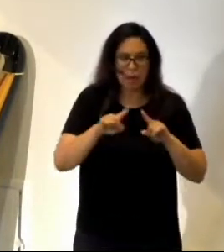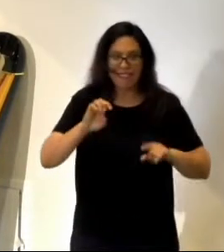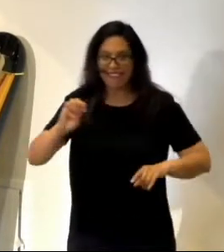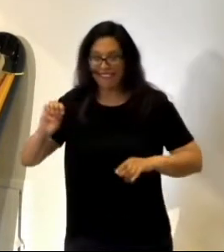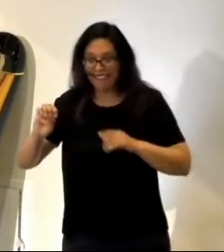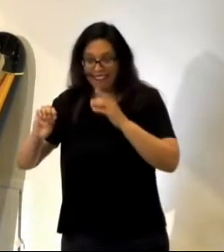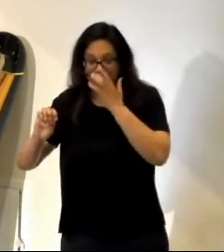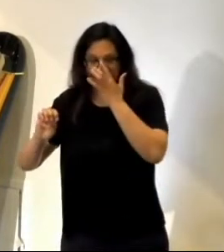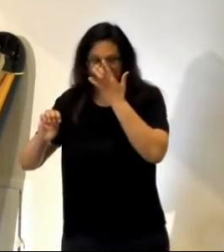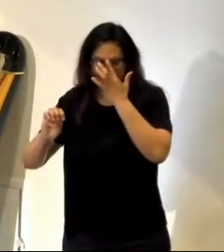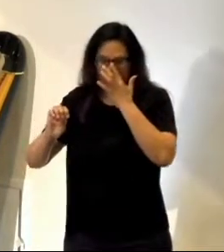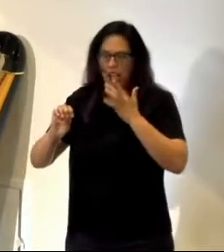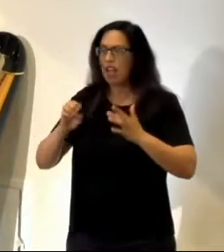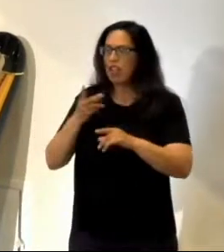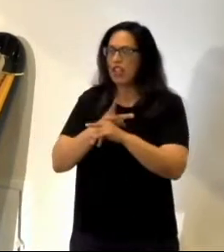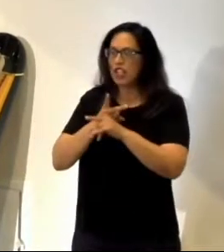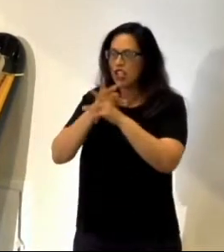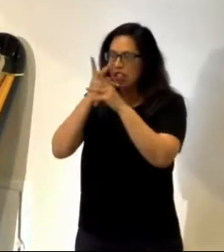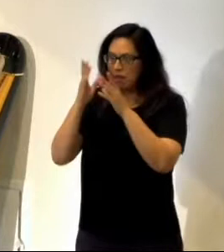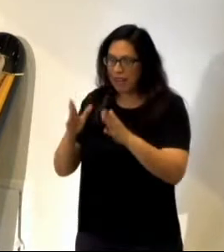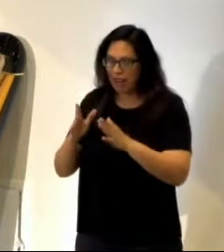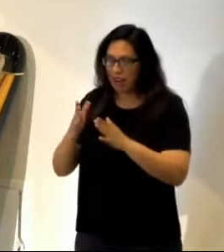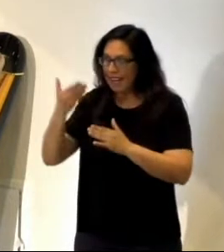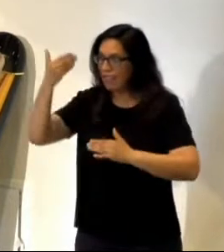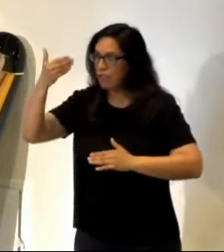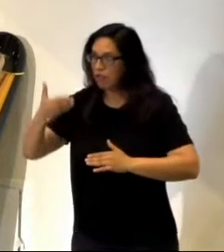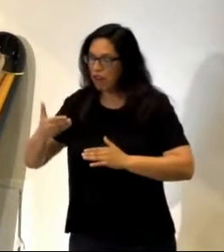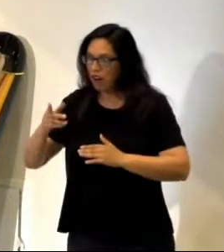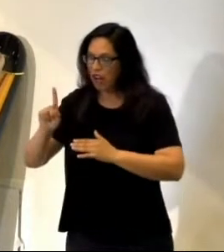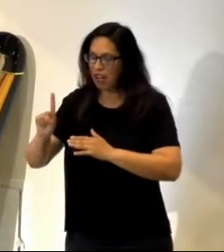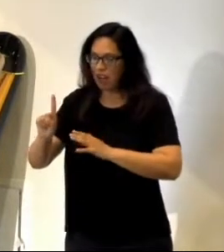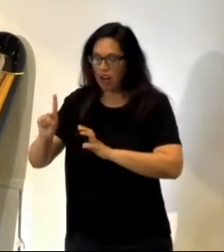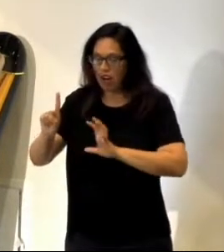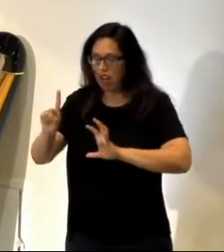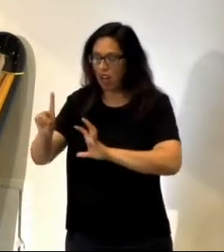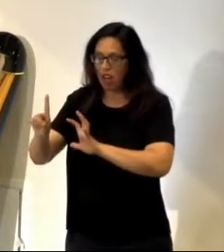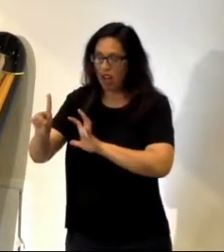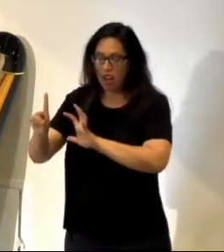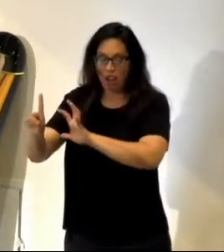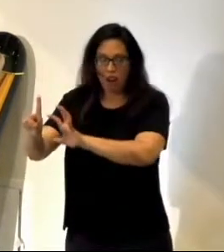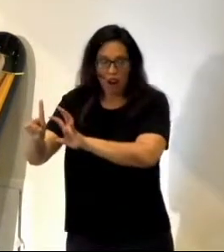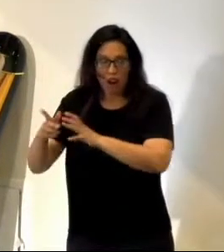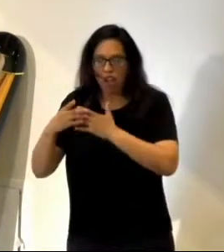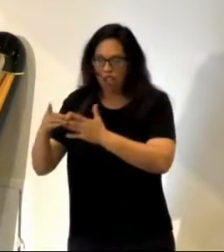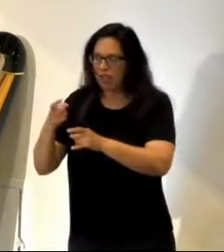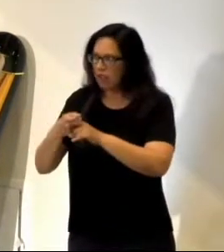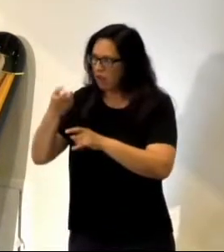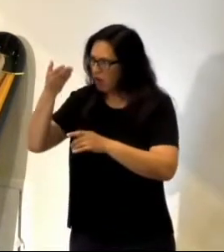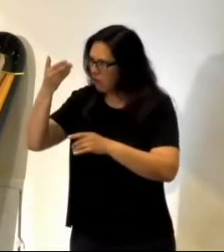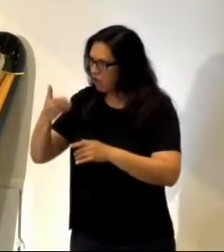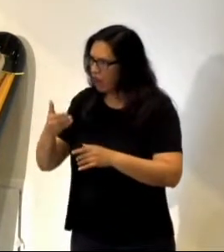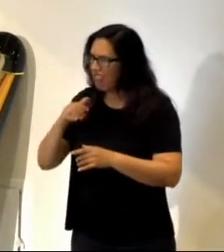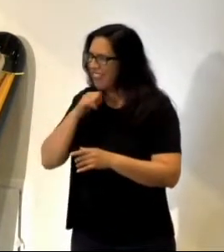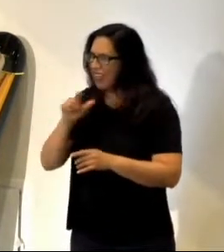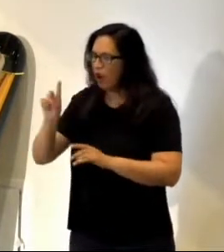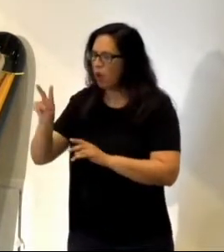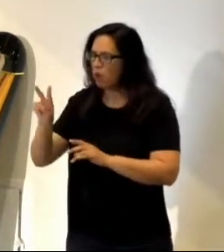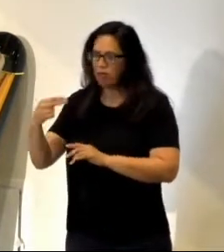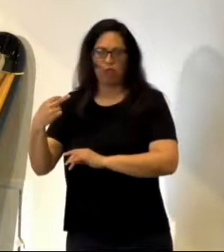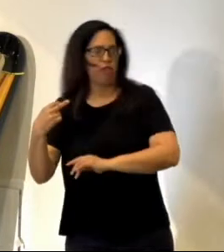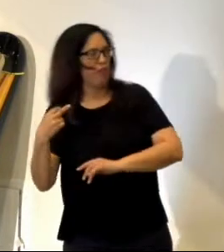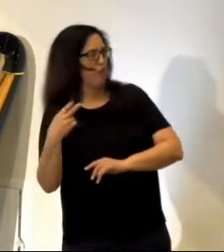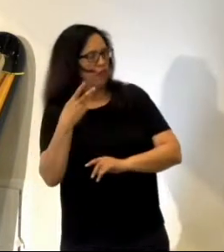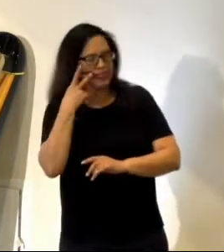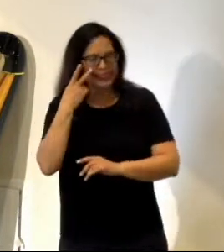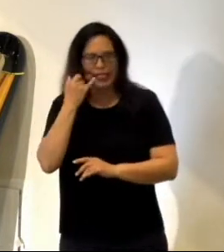the east, the shepherds are out front. They lead from the front. And they don't turn around to see who